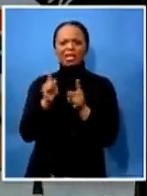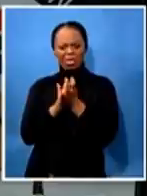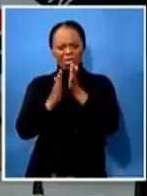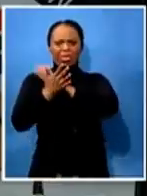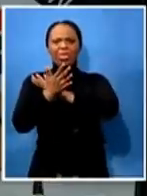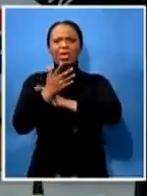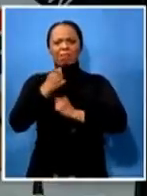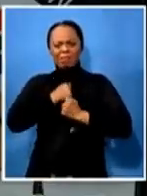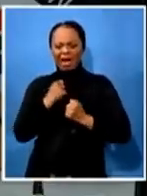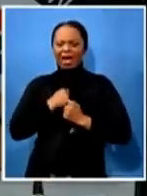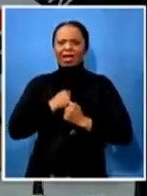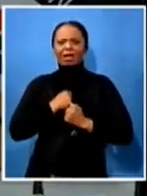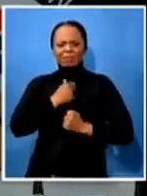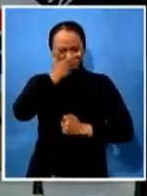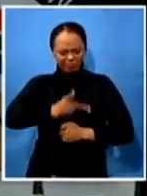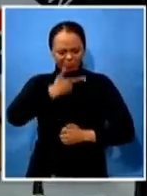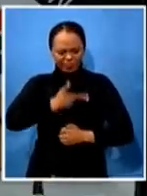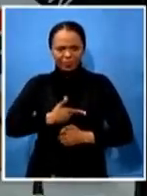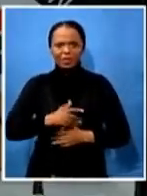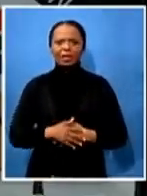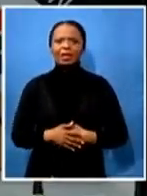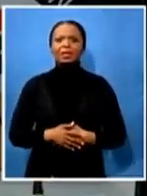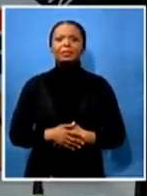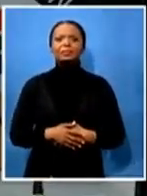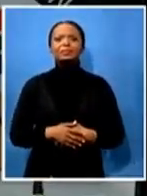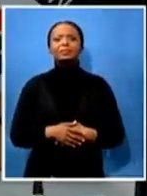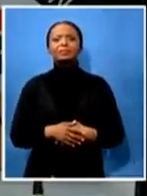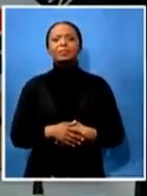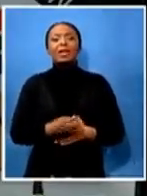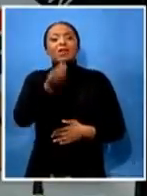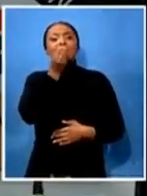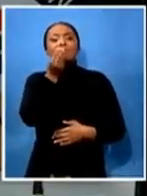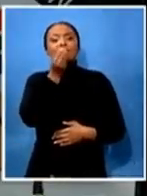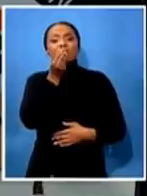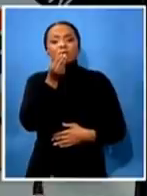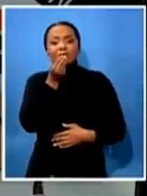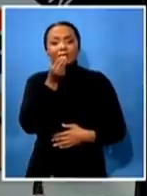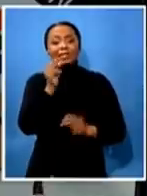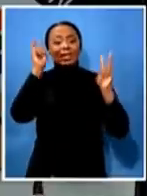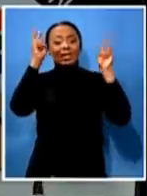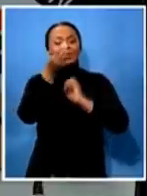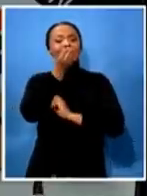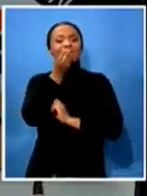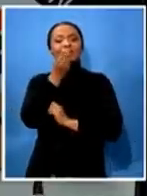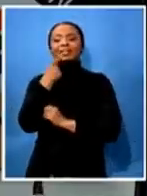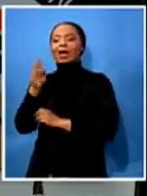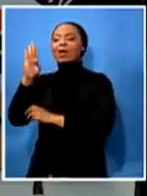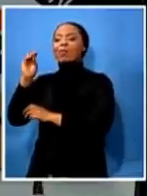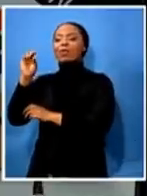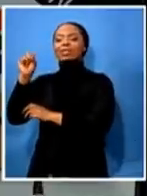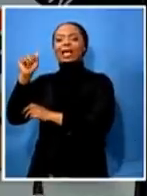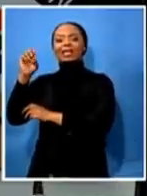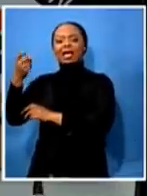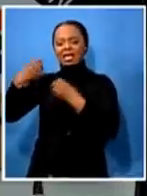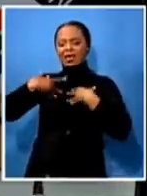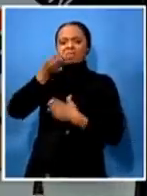with regard to the food donated by busasa just as it is happening now chair just now under lockdown